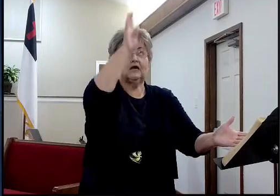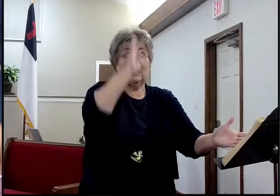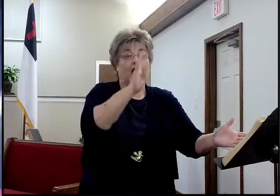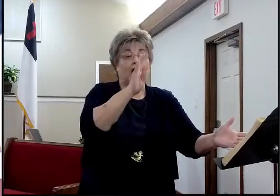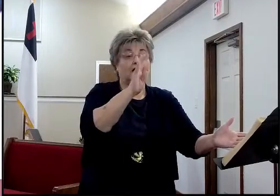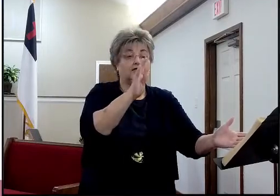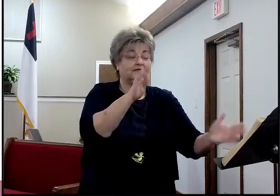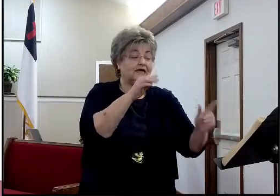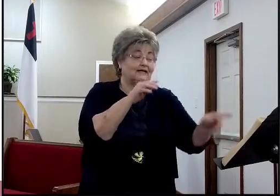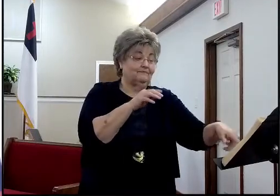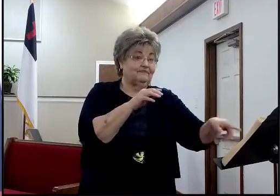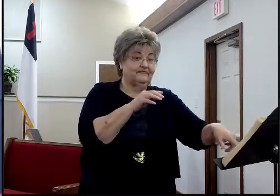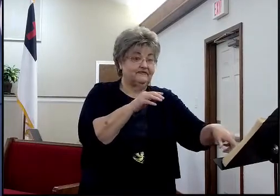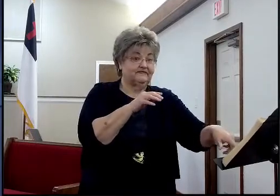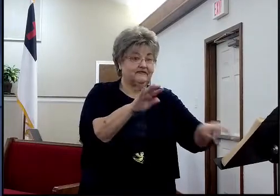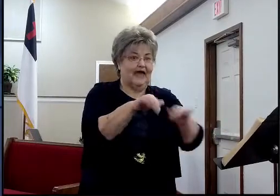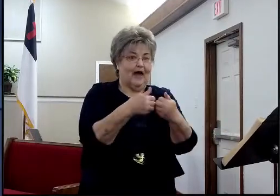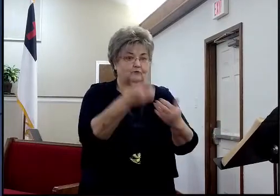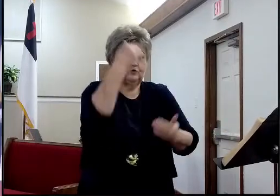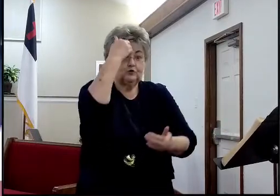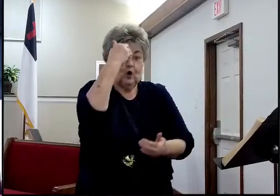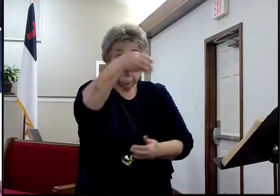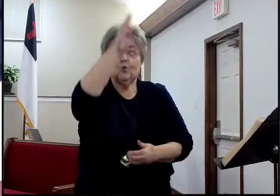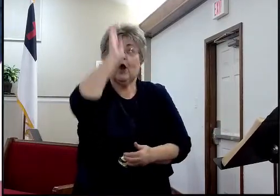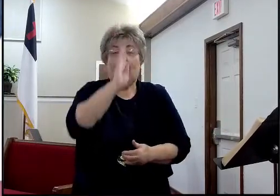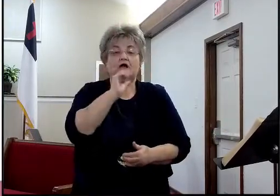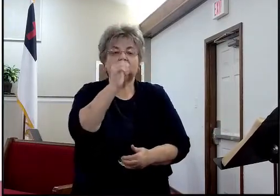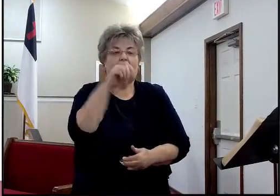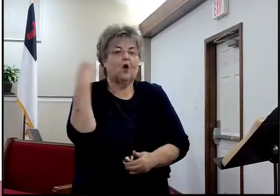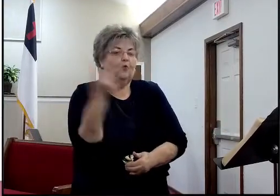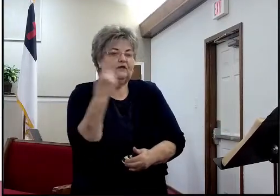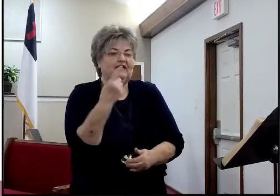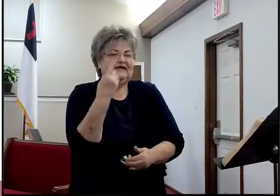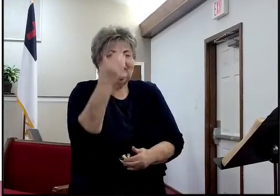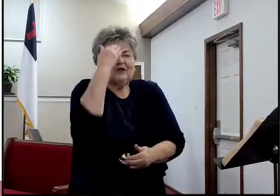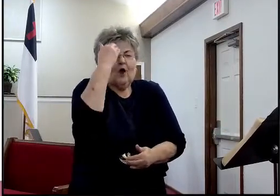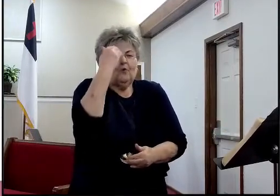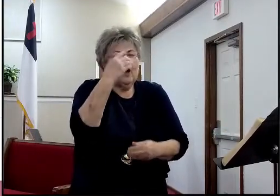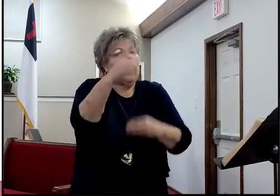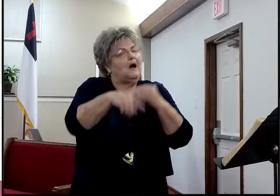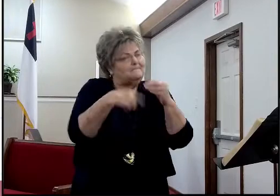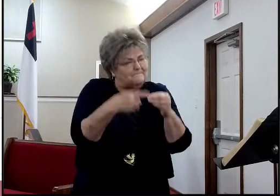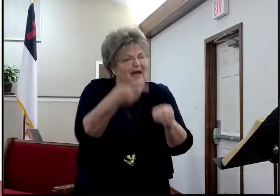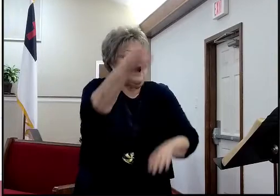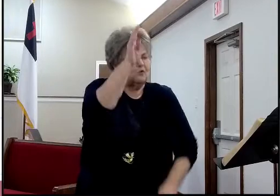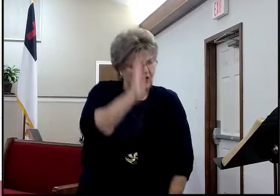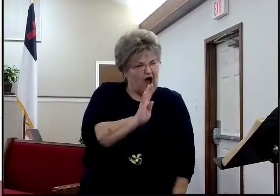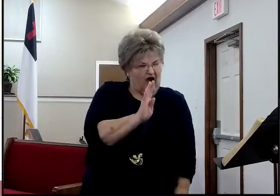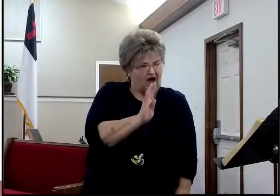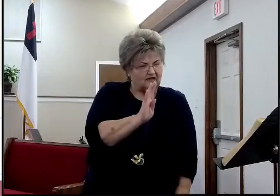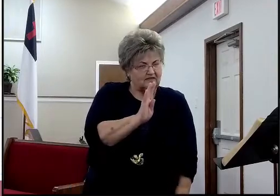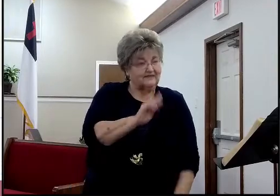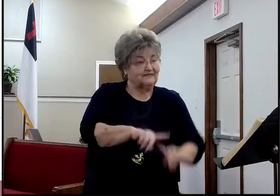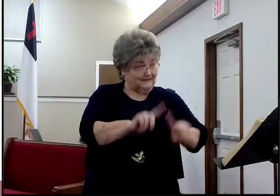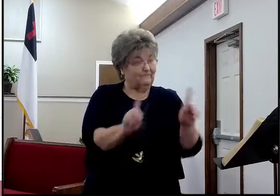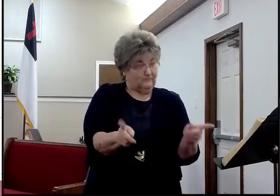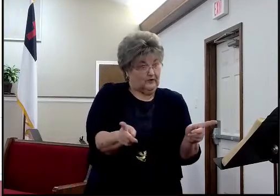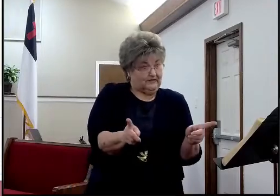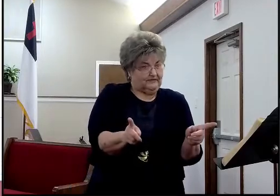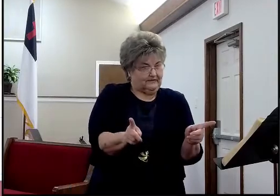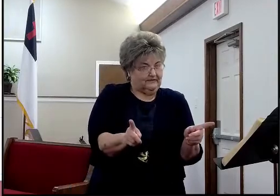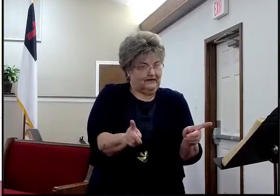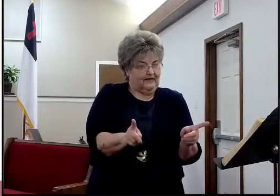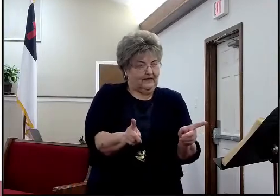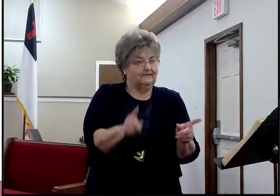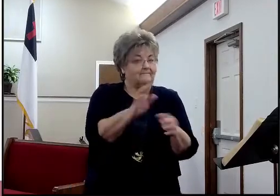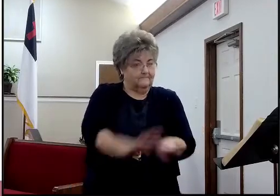know God, not just know about him. Does that make sense? And I used, in that podcast, I used the illustration of my office. If